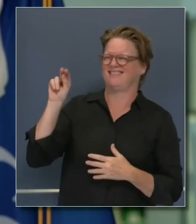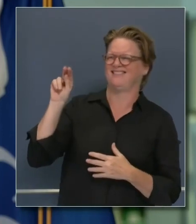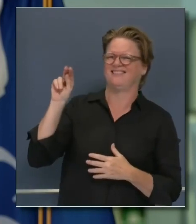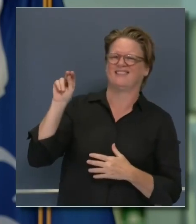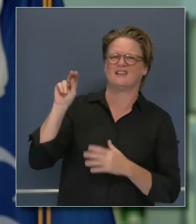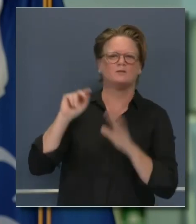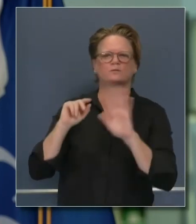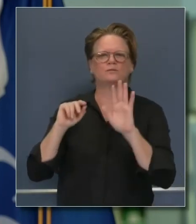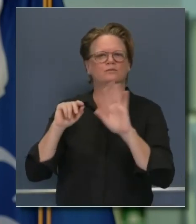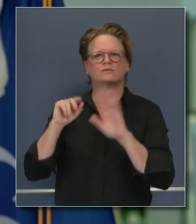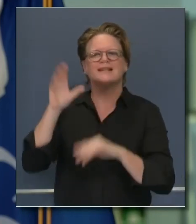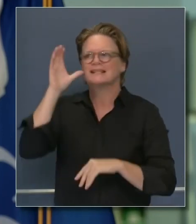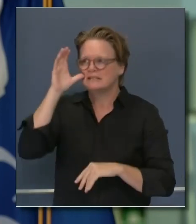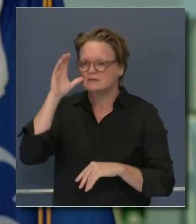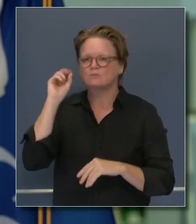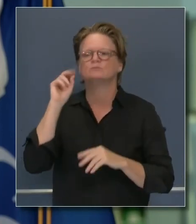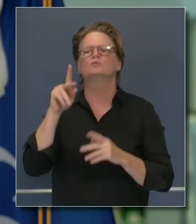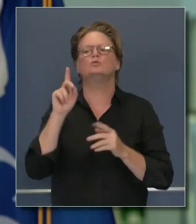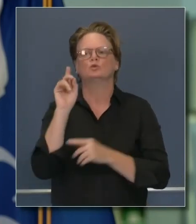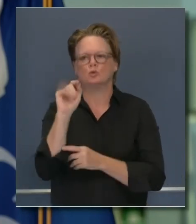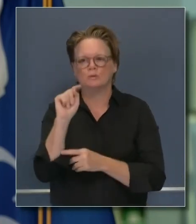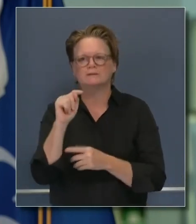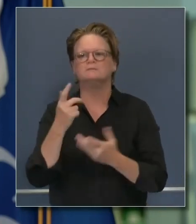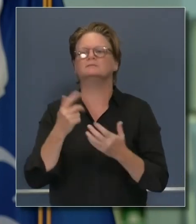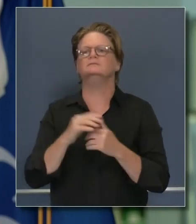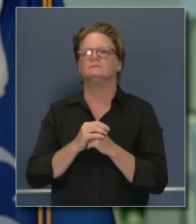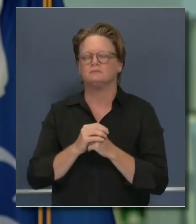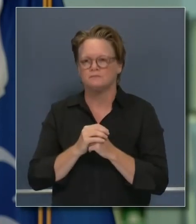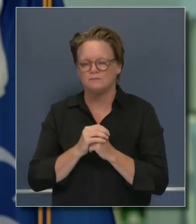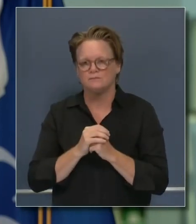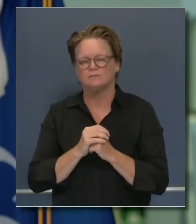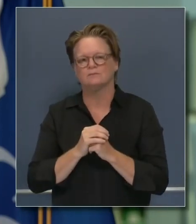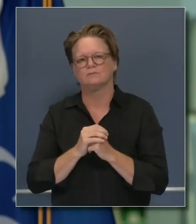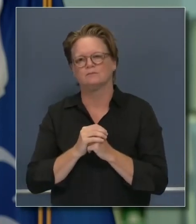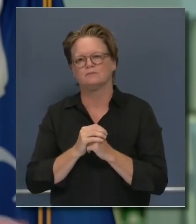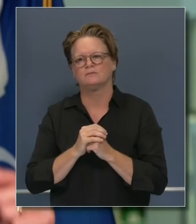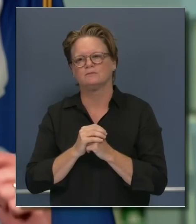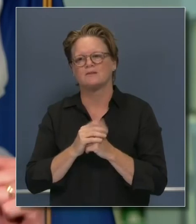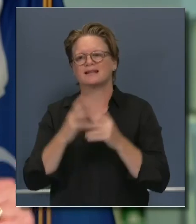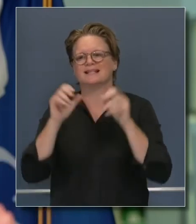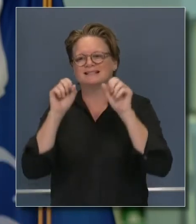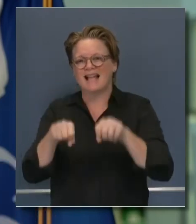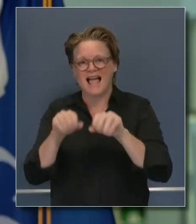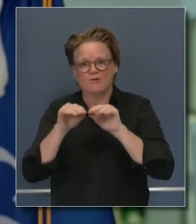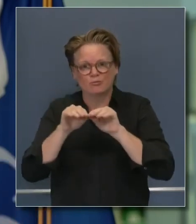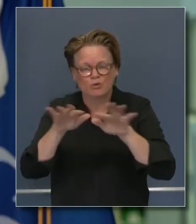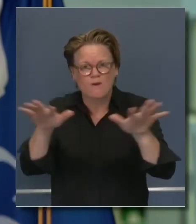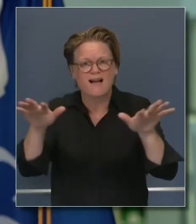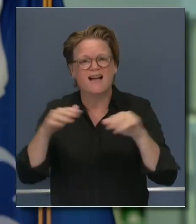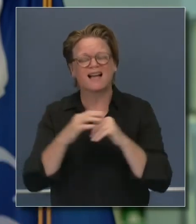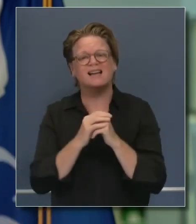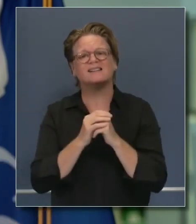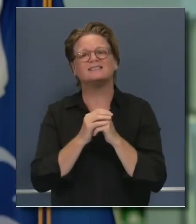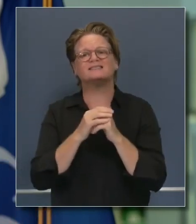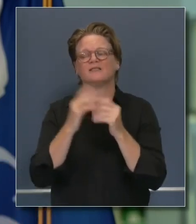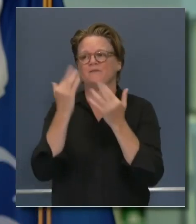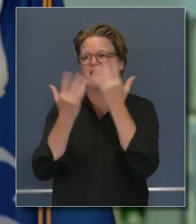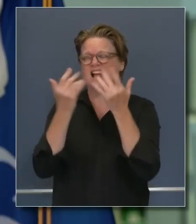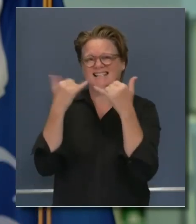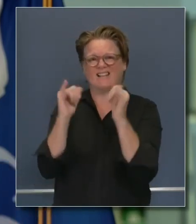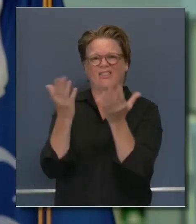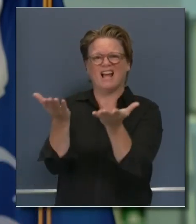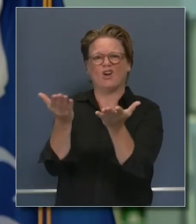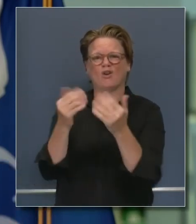the pandemic is still among us and transmission rates are still growing in the state. It's nice to see that growth rate